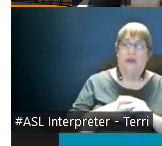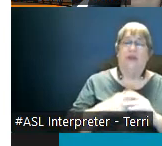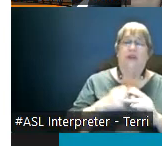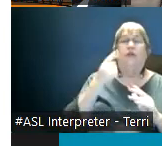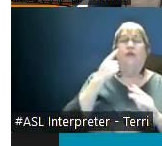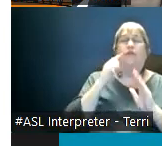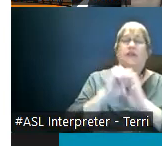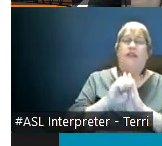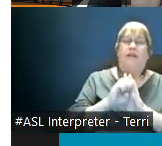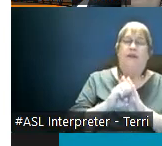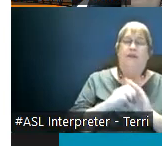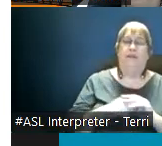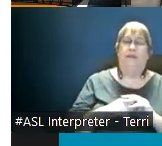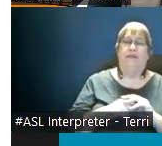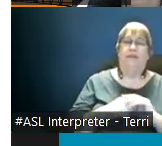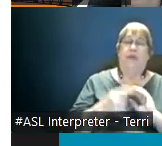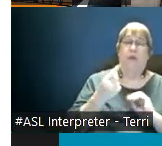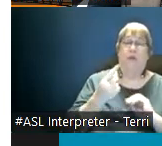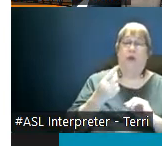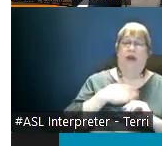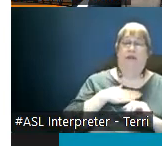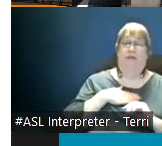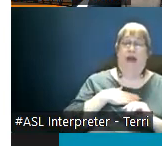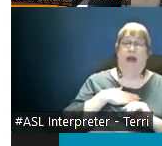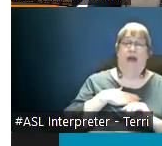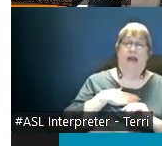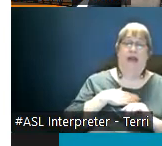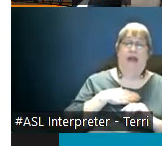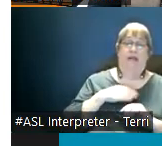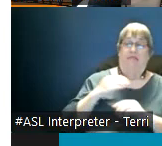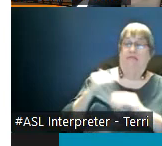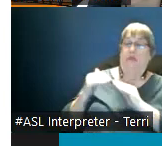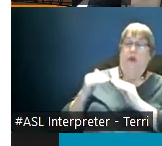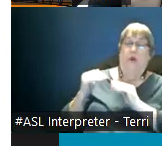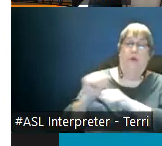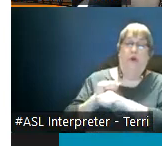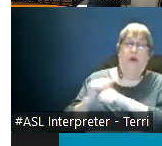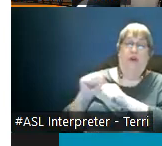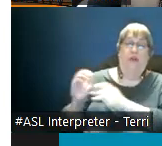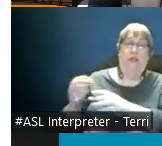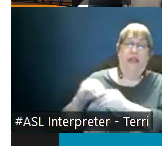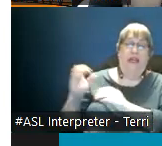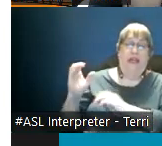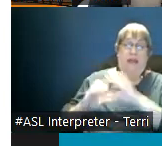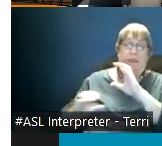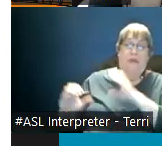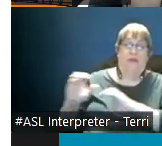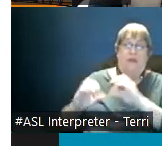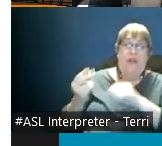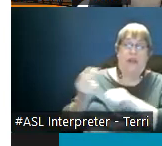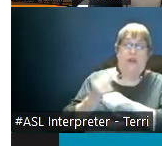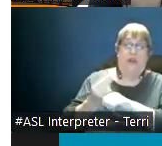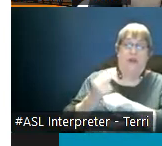for example um one of my colleagues in chemistry uses what we call a flipped classroom model and so all the lectures are